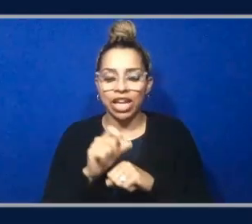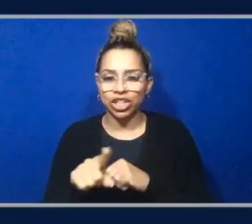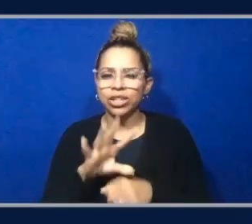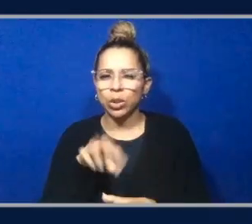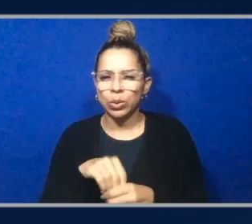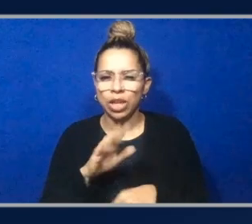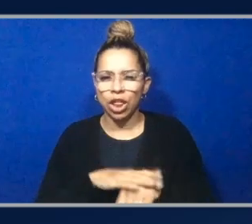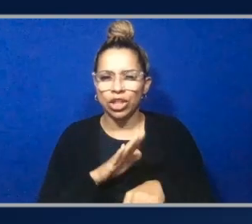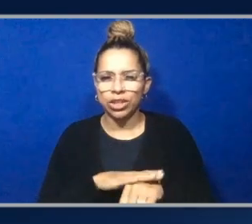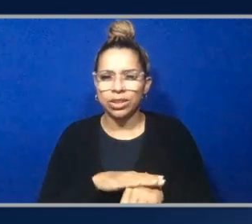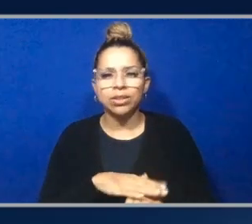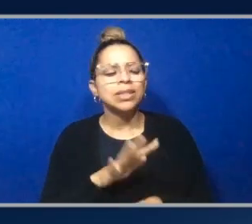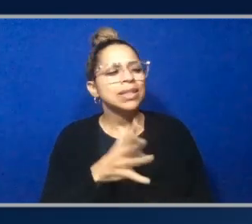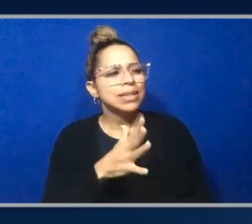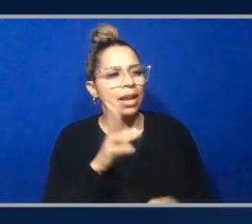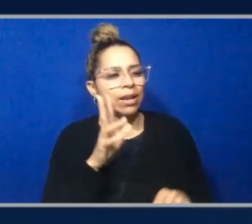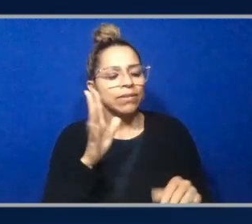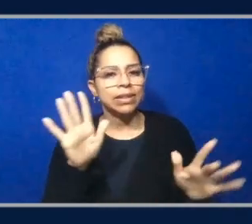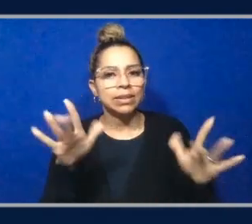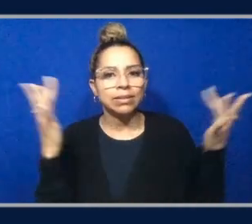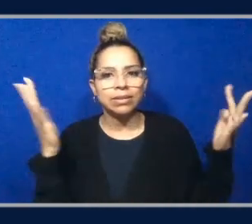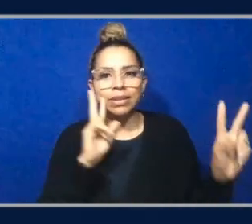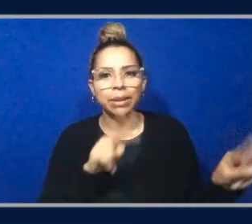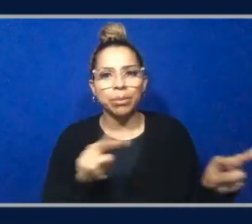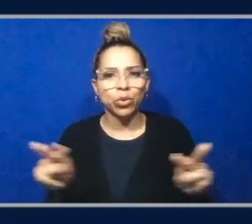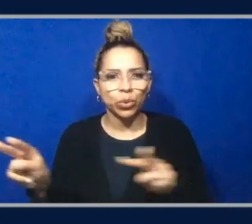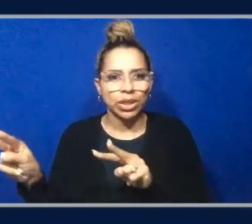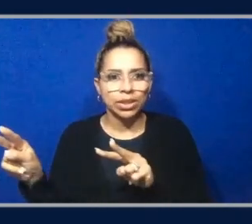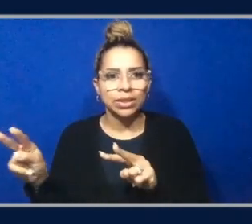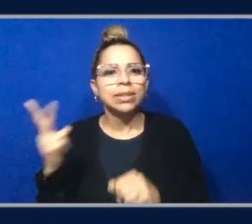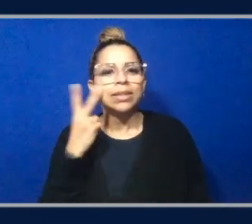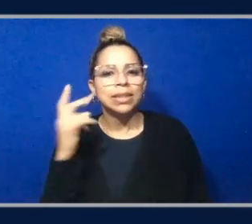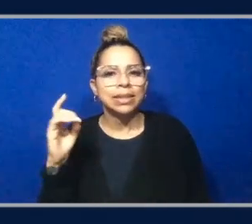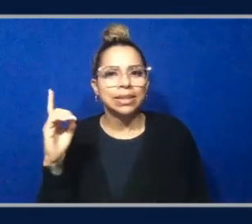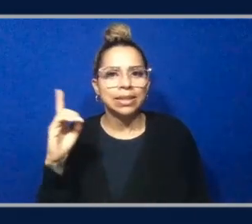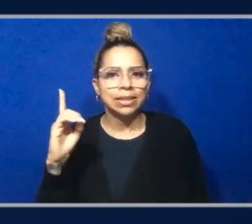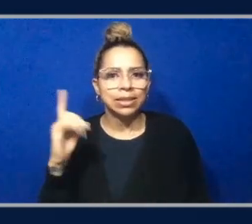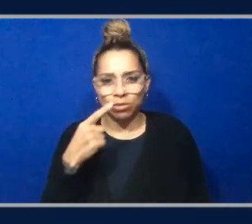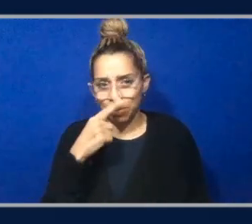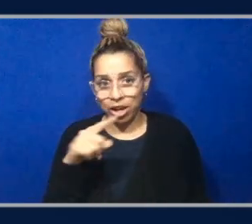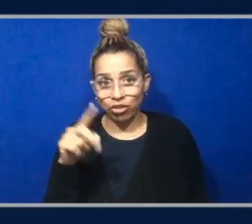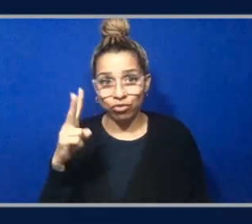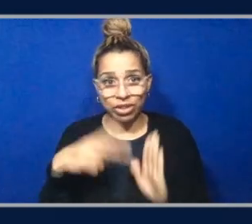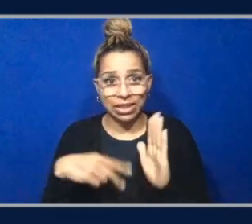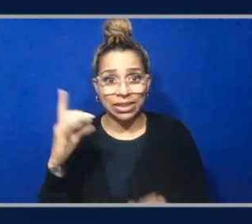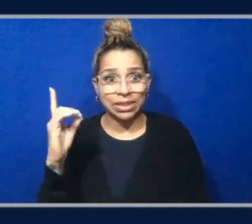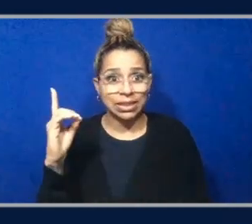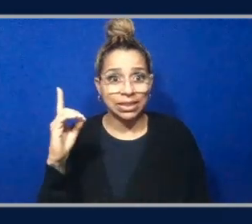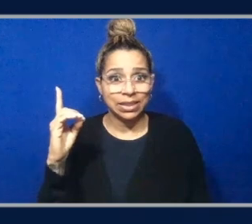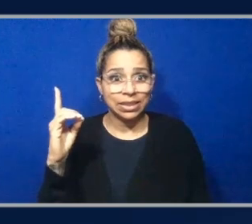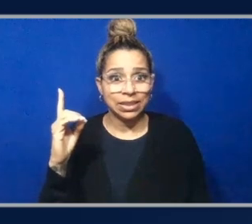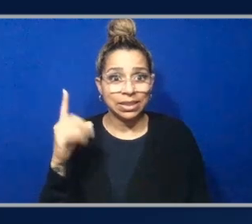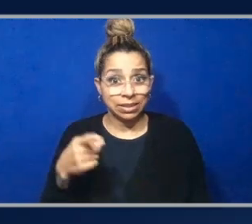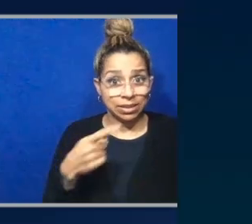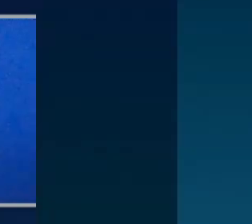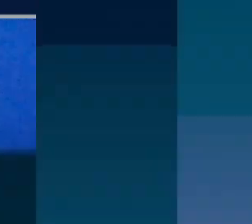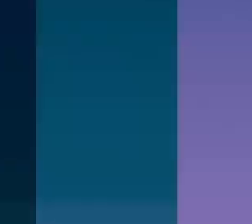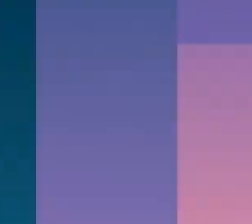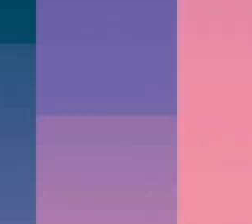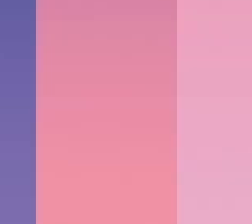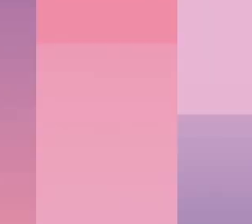skim through these and we'll take a look at D real quick. So can you read D for me? then does it say alerts? So D